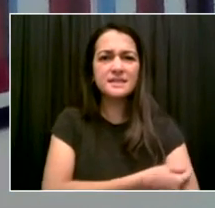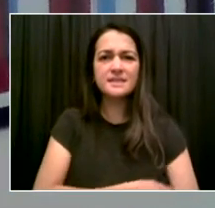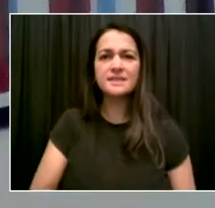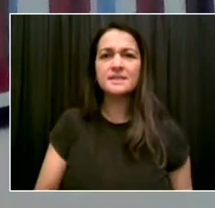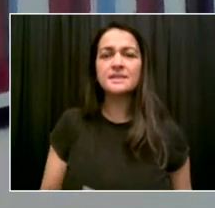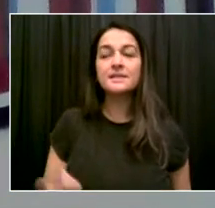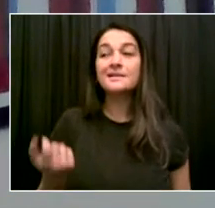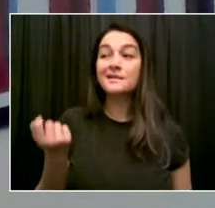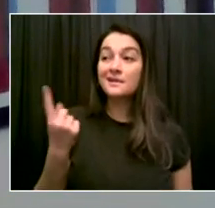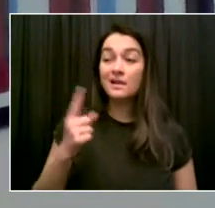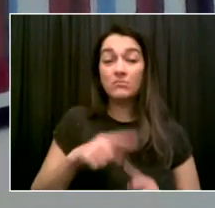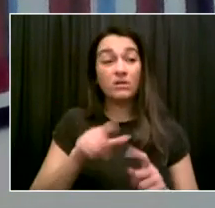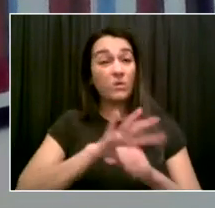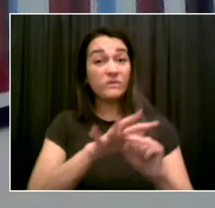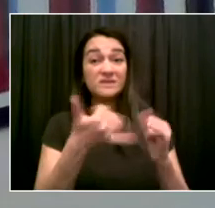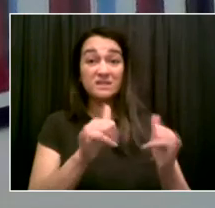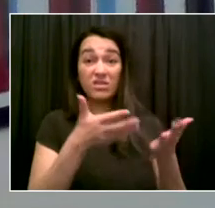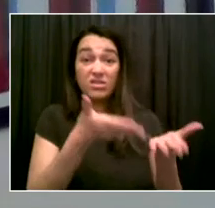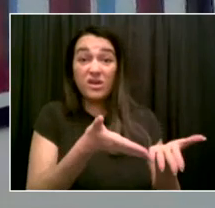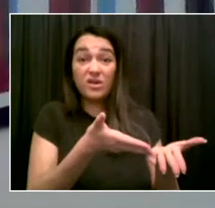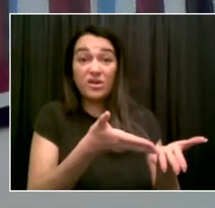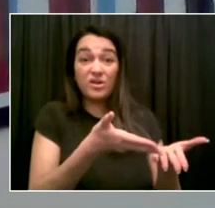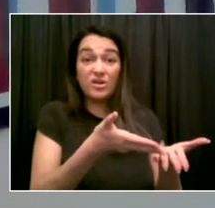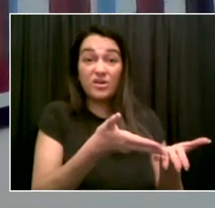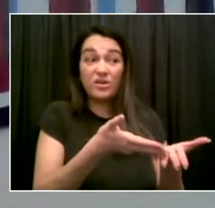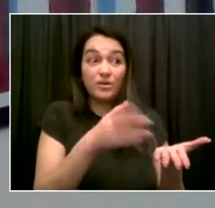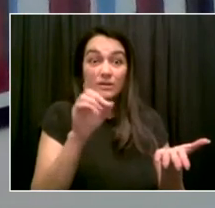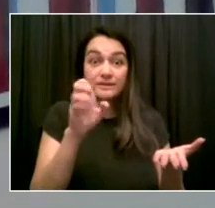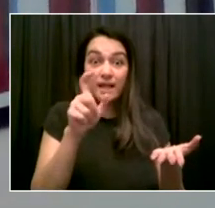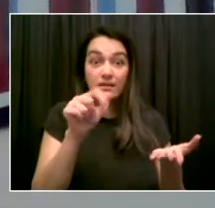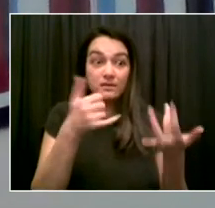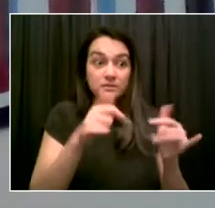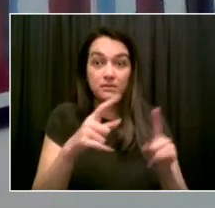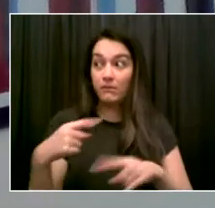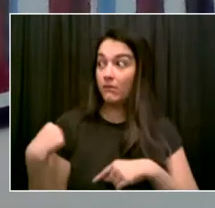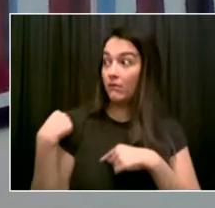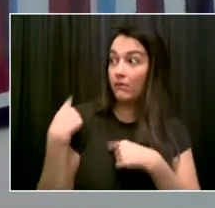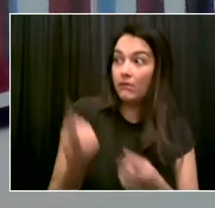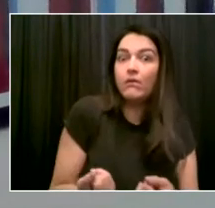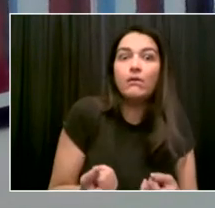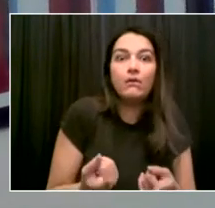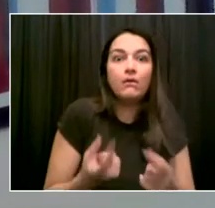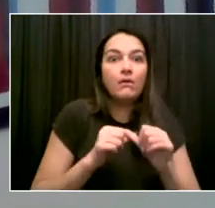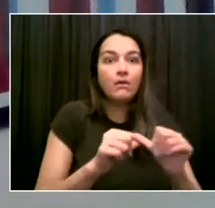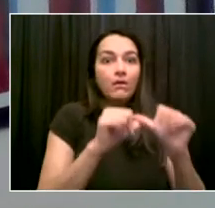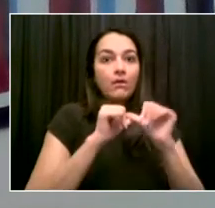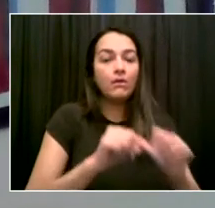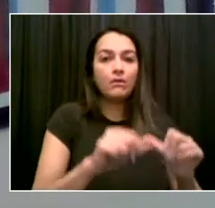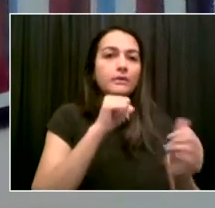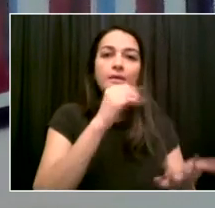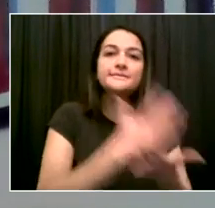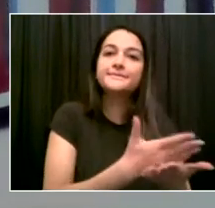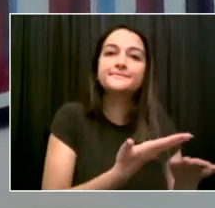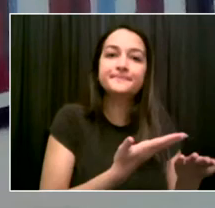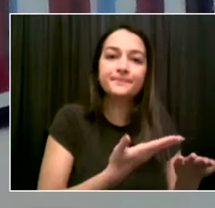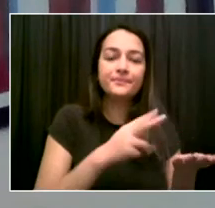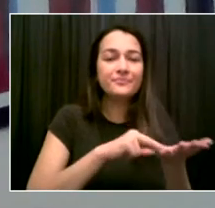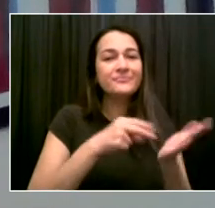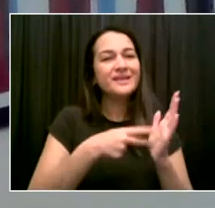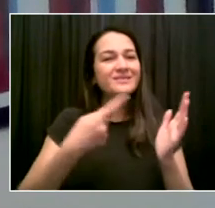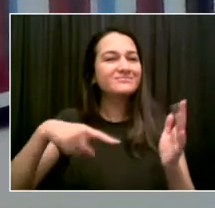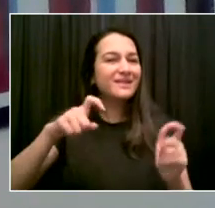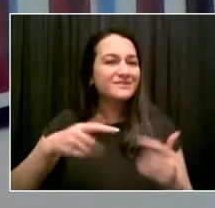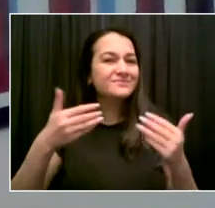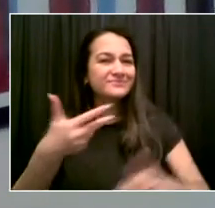about acting decisively, quickly to save lives. And so, Mayor, I want to commend you for doing exactly that